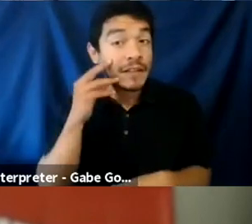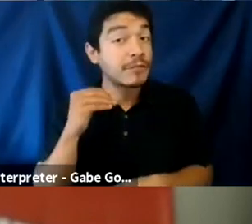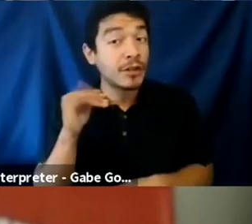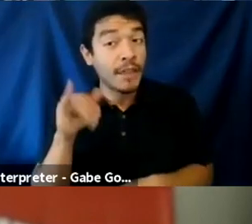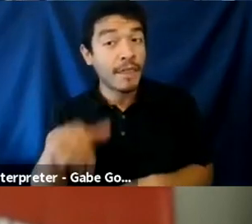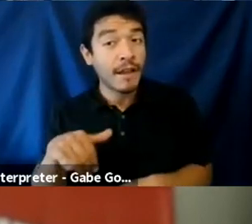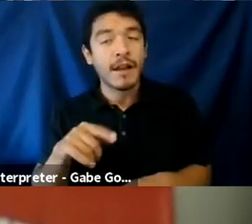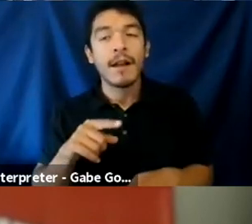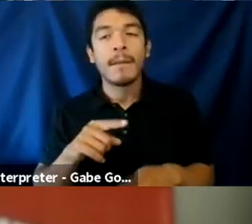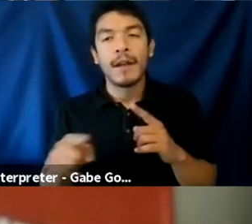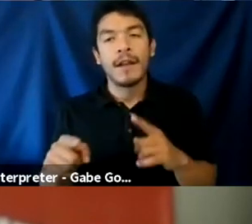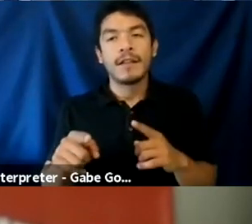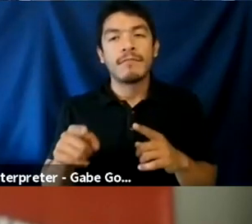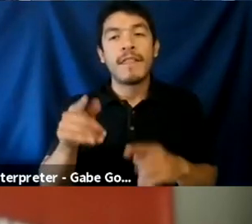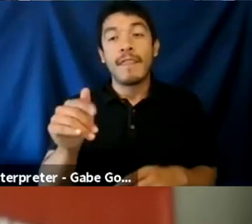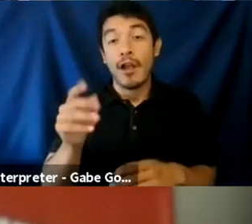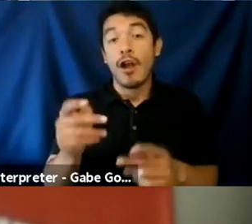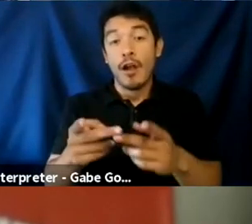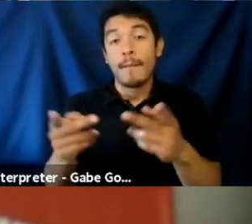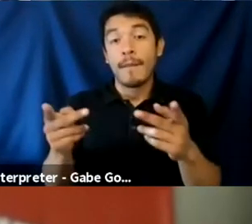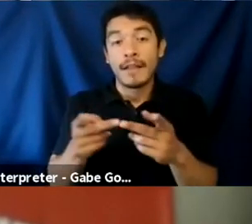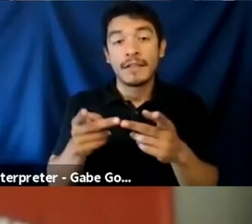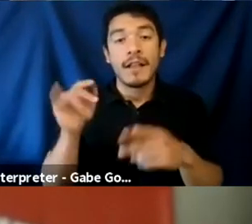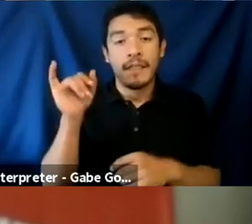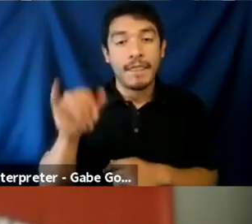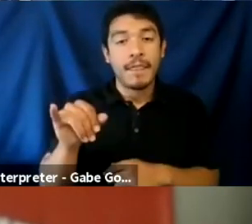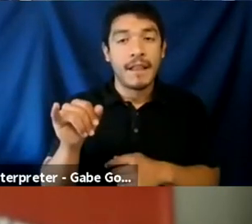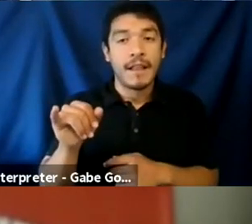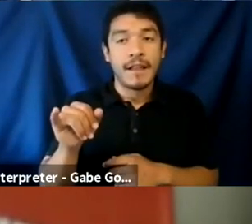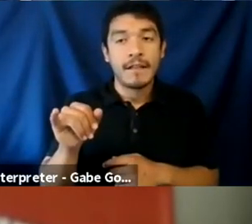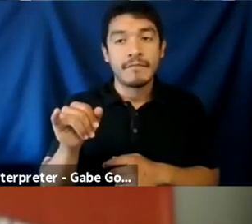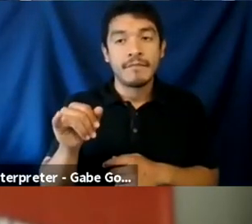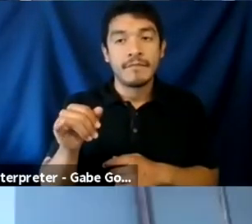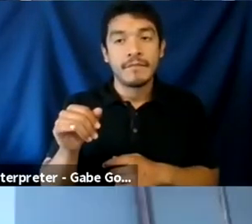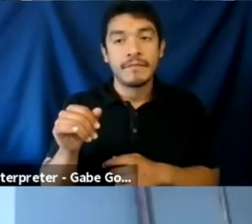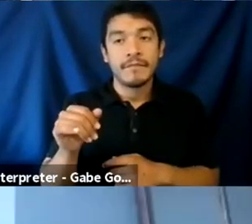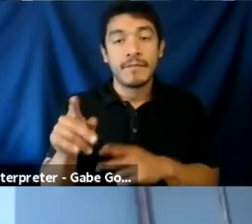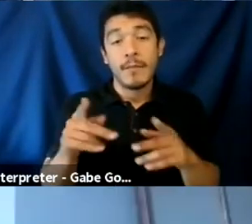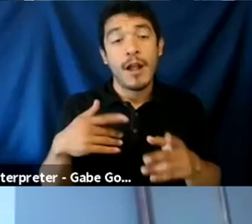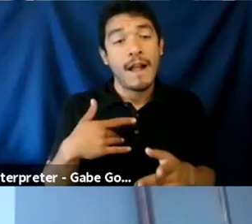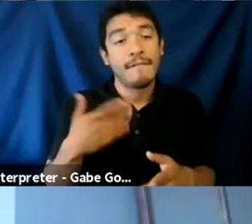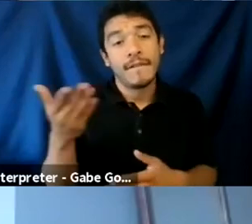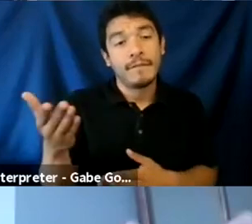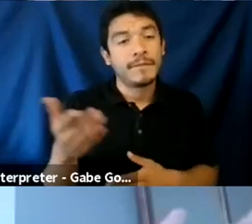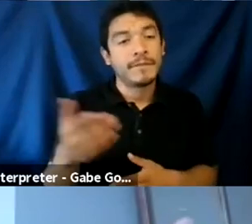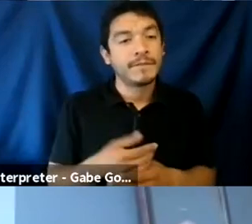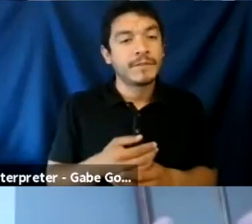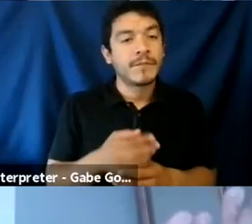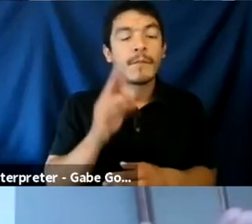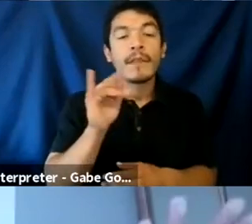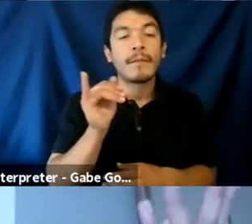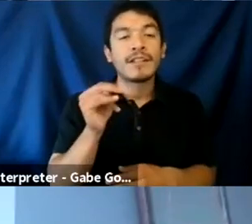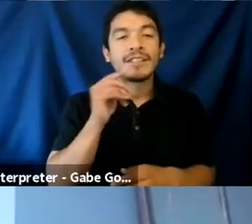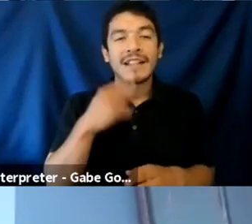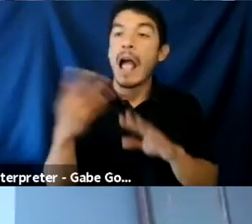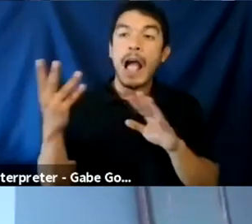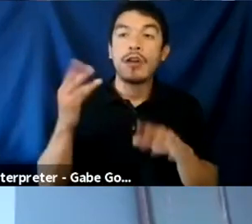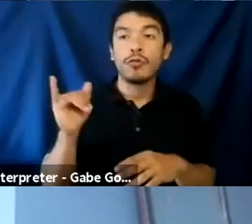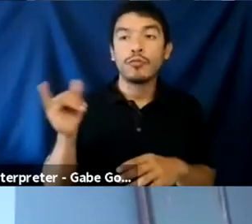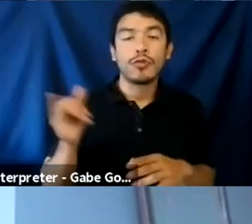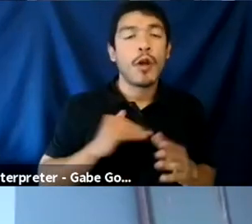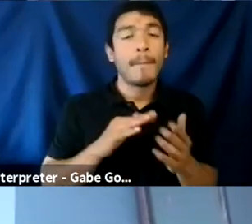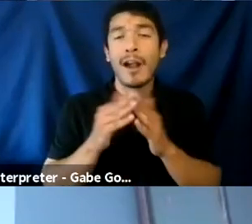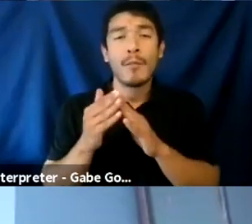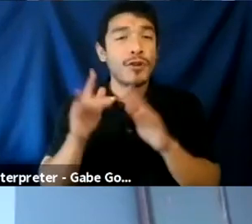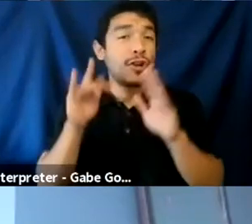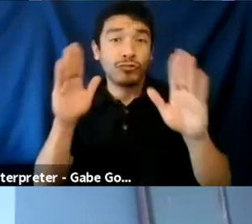there are, there are spaces, um, that, that can exist just to. Yeah. Yeah. I stream too. And my community is great. Like they're, they're tiny,